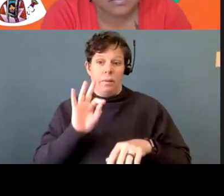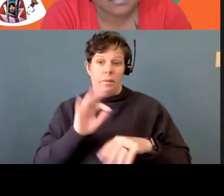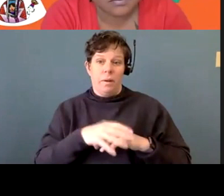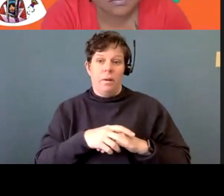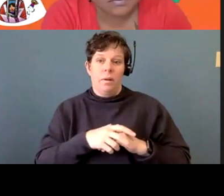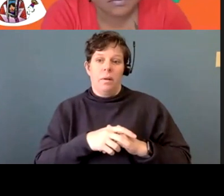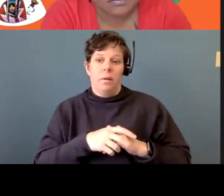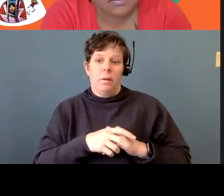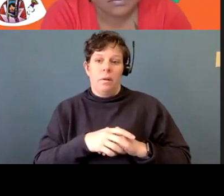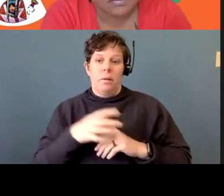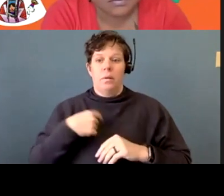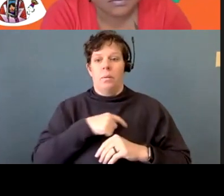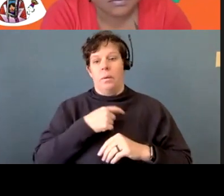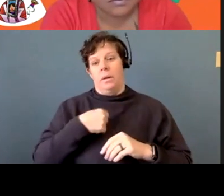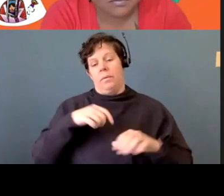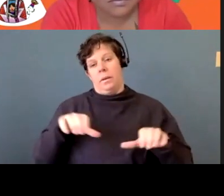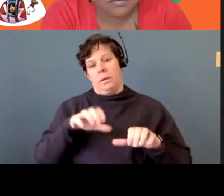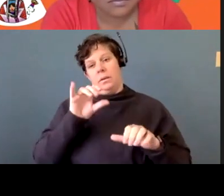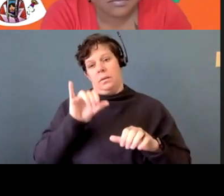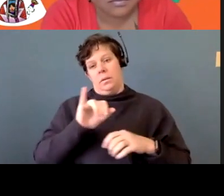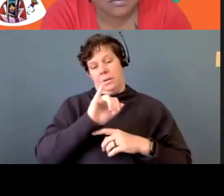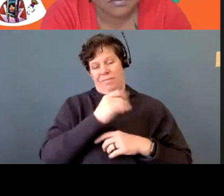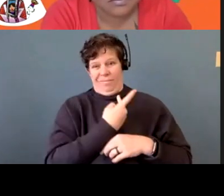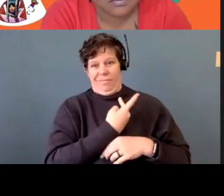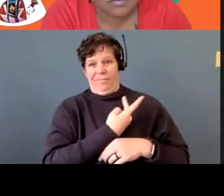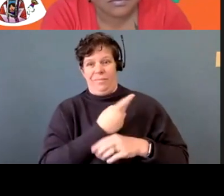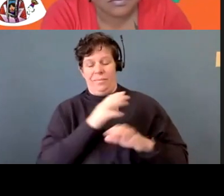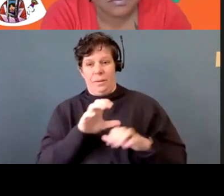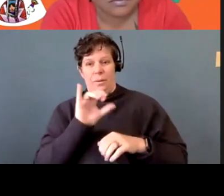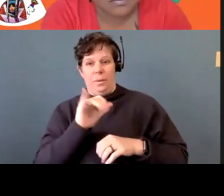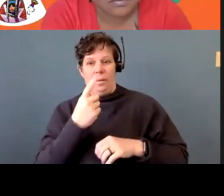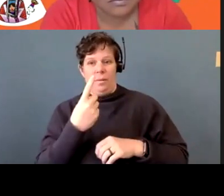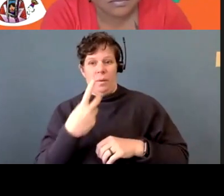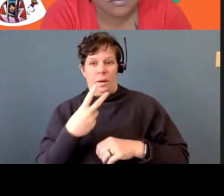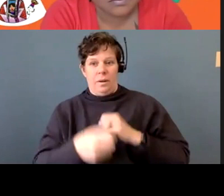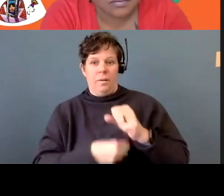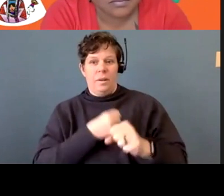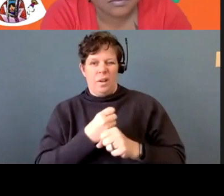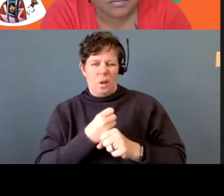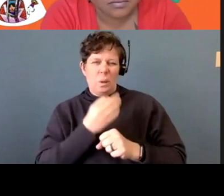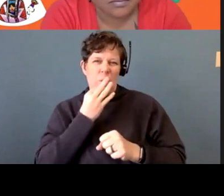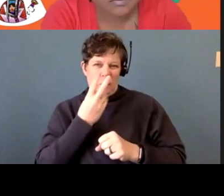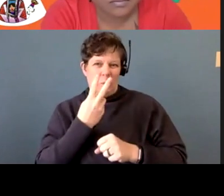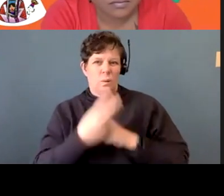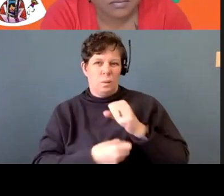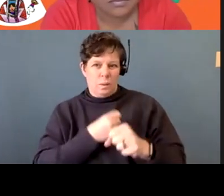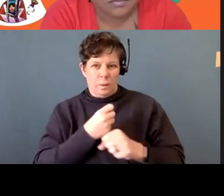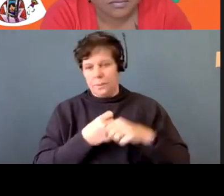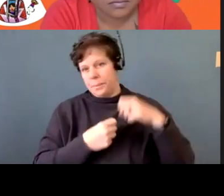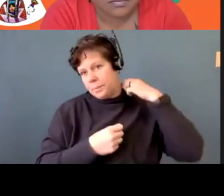And we've been doing this, Jacqueline and I have been doing this for the past year and a half, almost two years. And